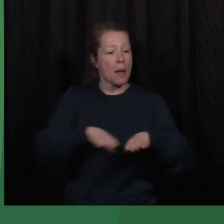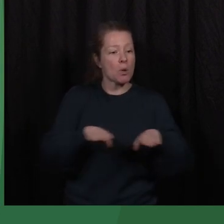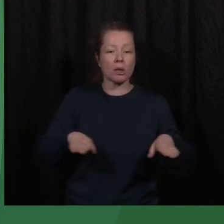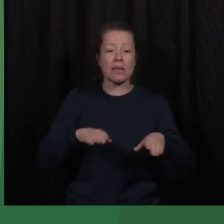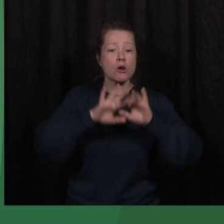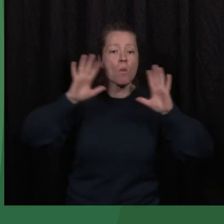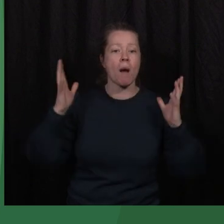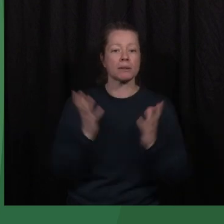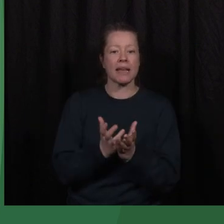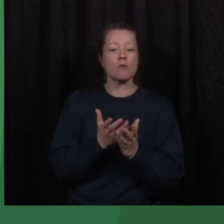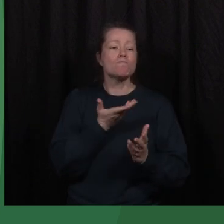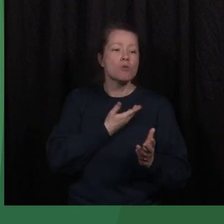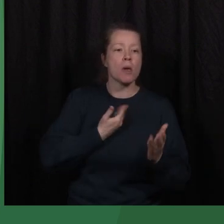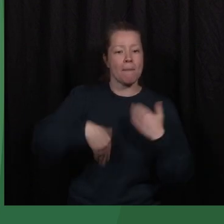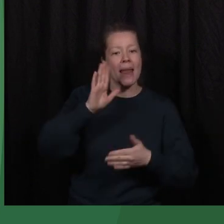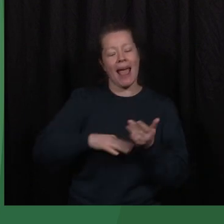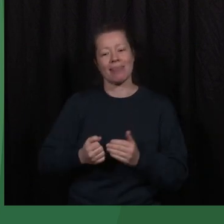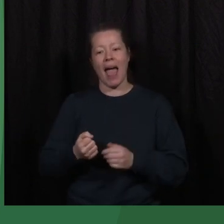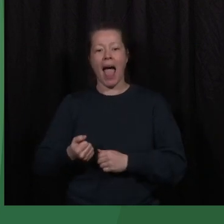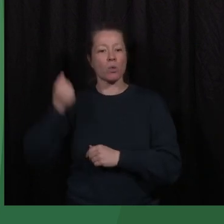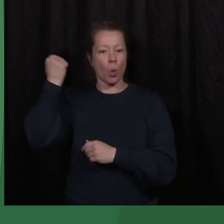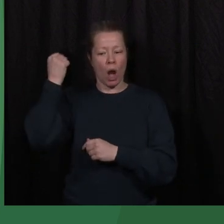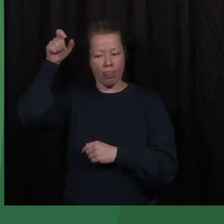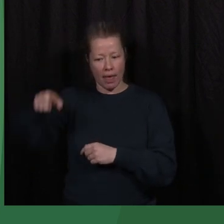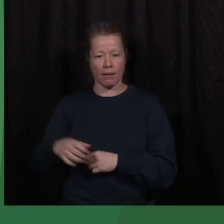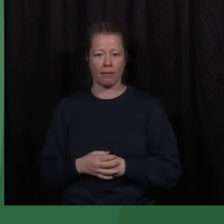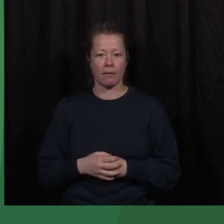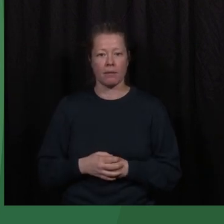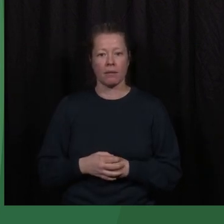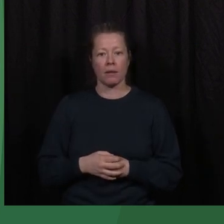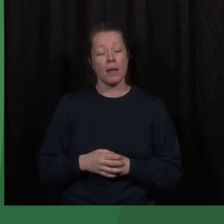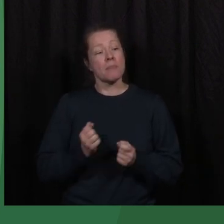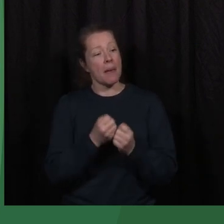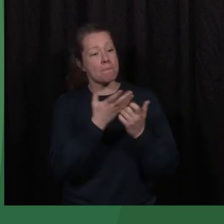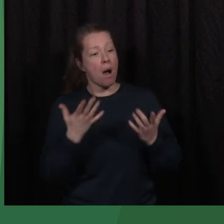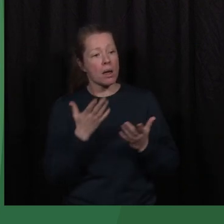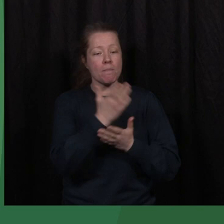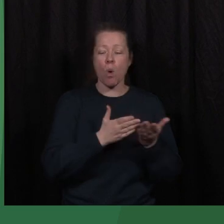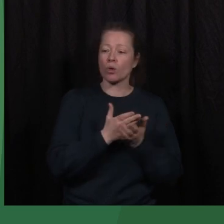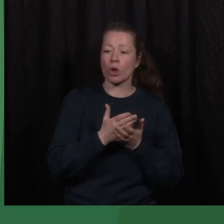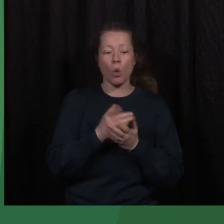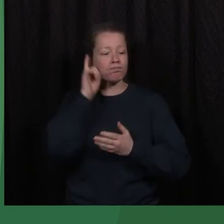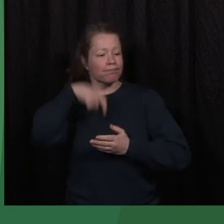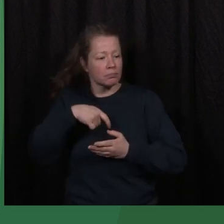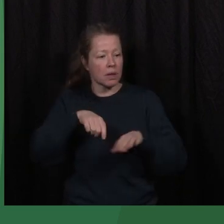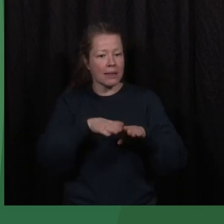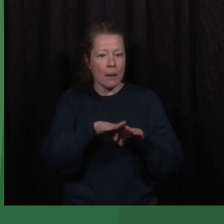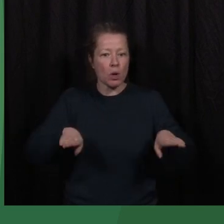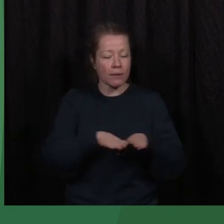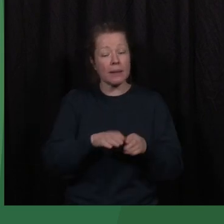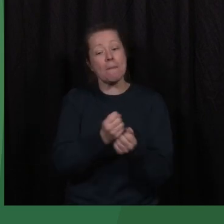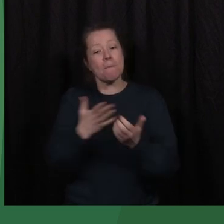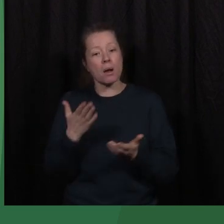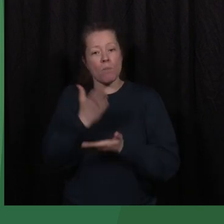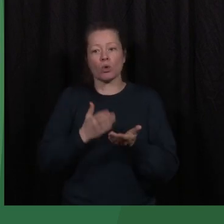that autocrats can do. But just like there are several ways to betray a democracy, there are also several ways to stand up for it.